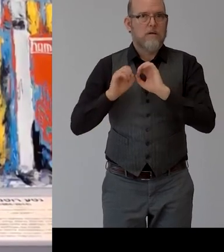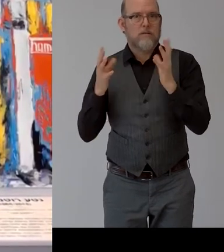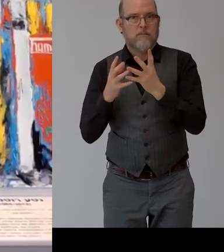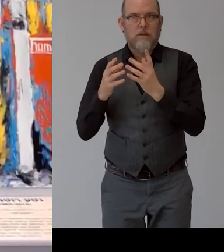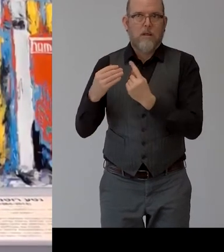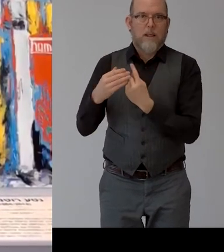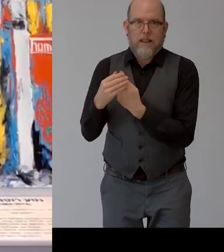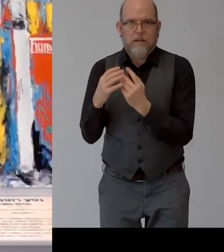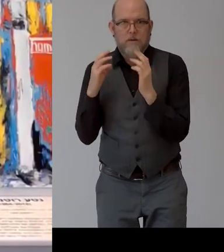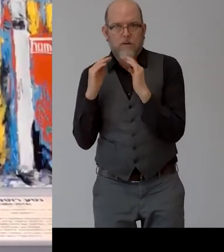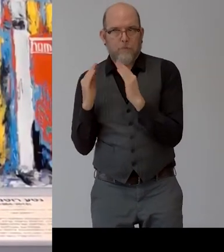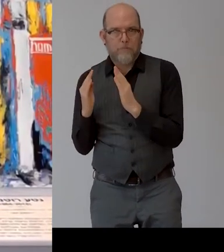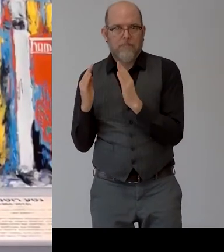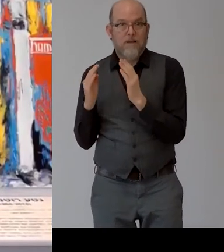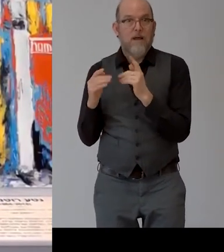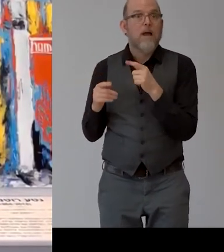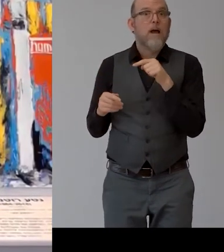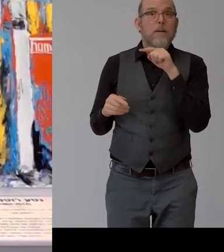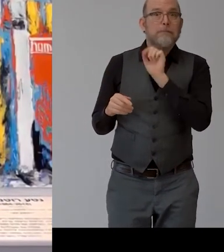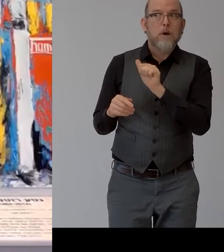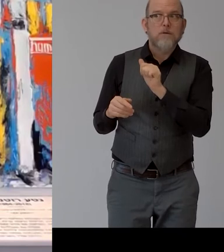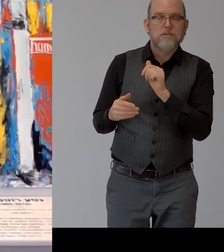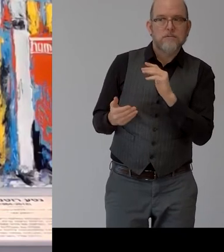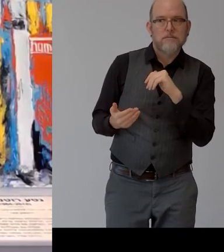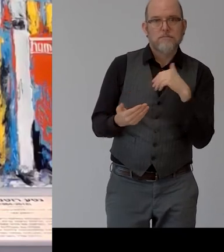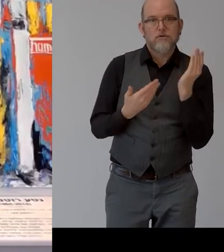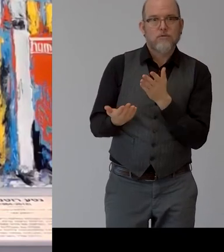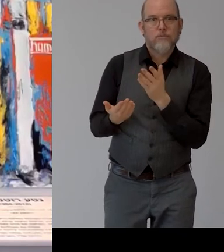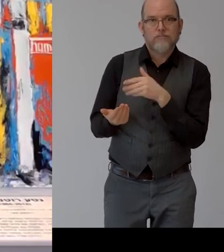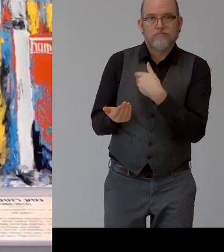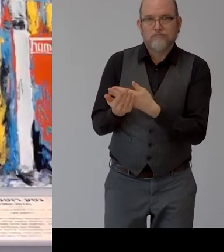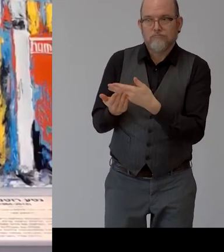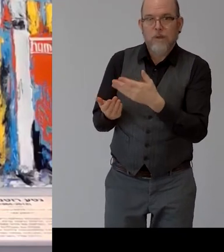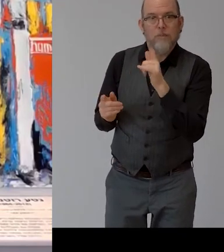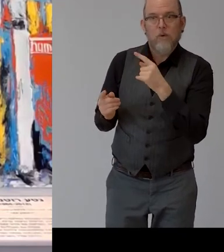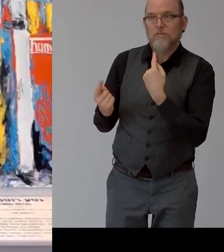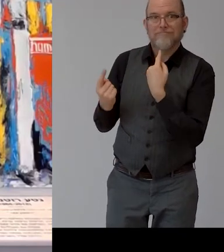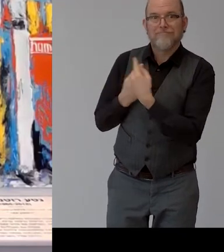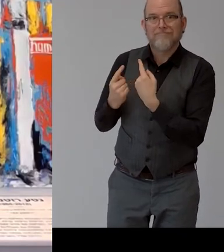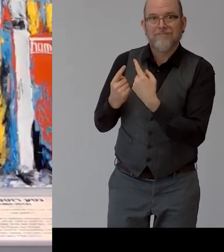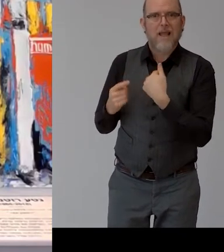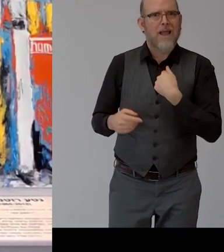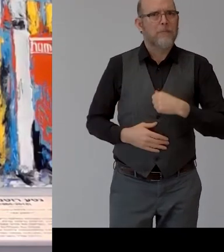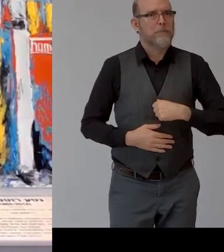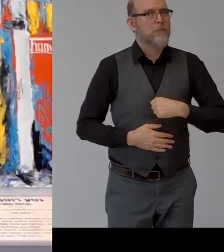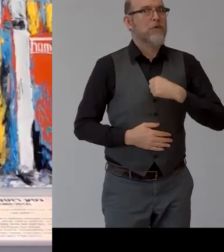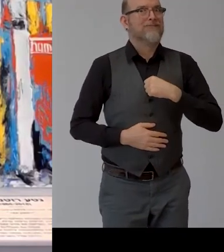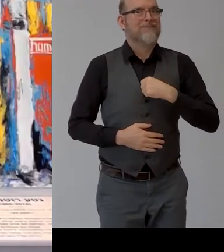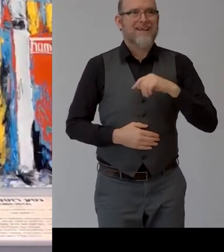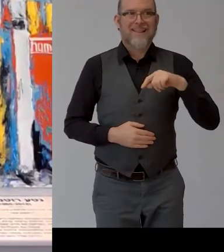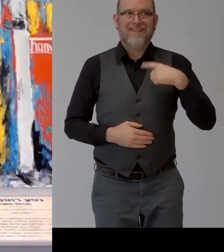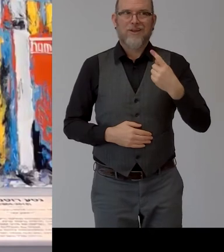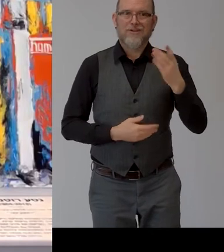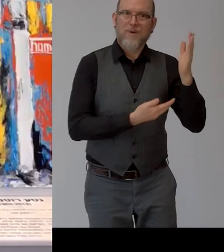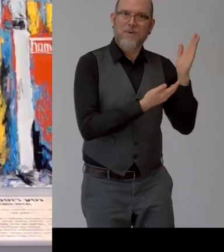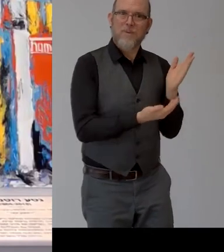something that needs to be on the table and i am so proud and so happy to invite our next uh guest adi giffen who